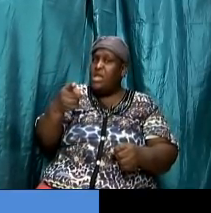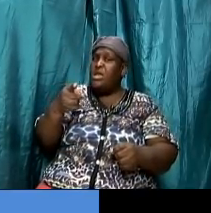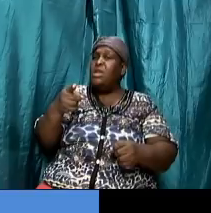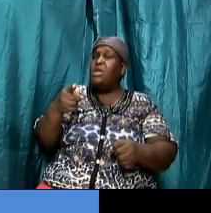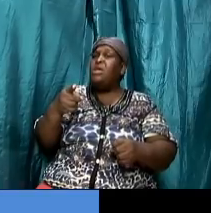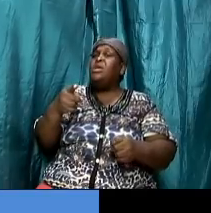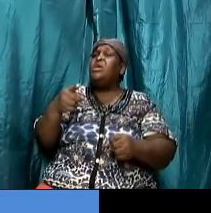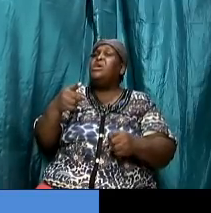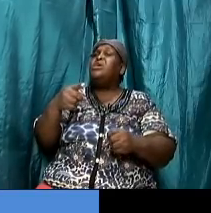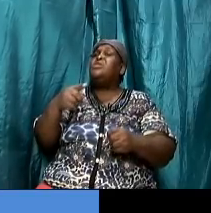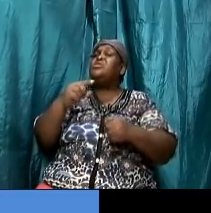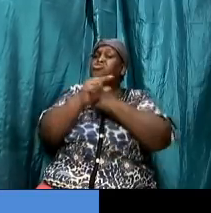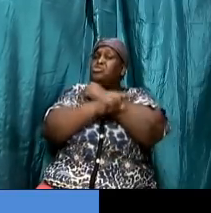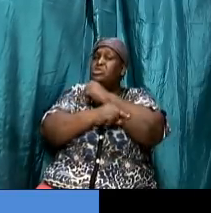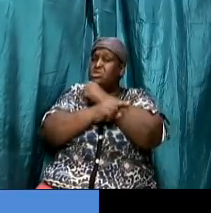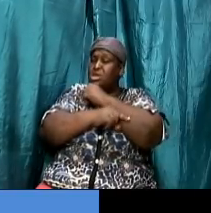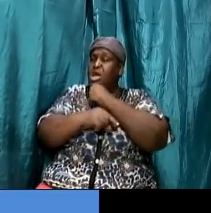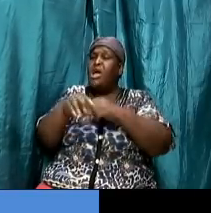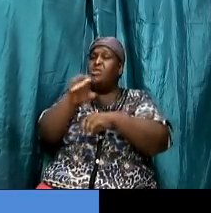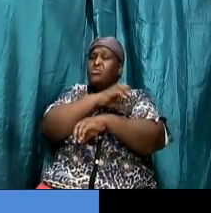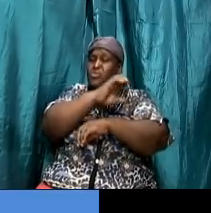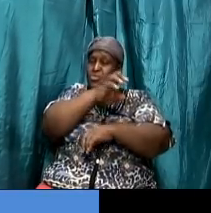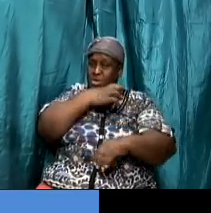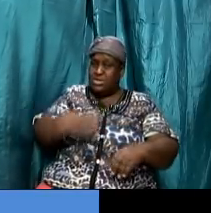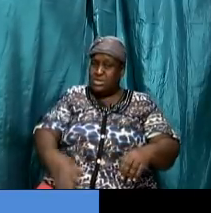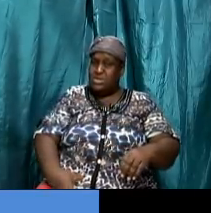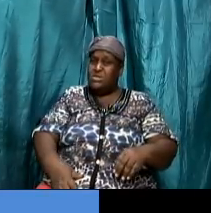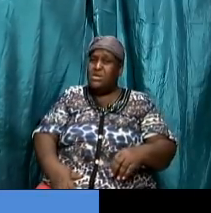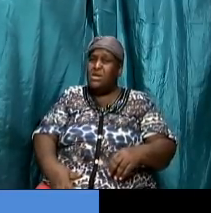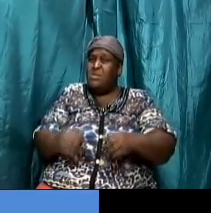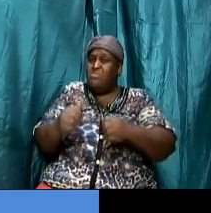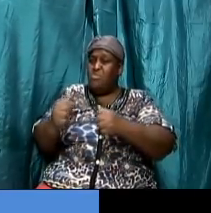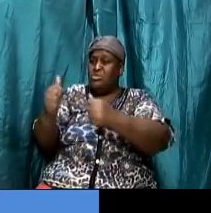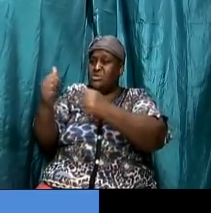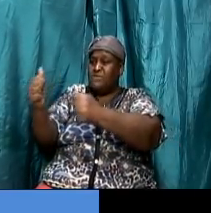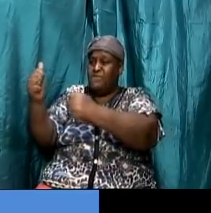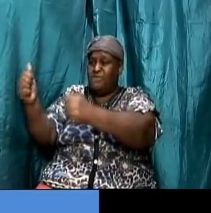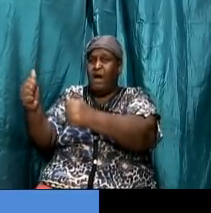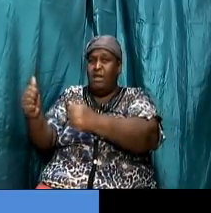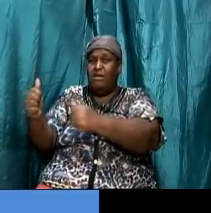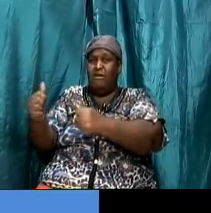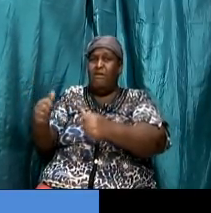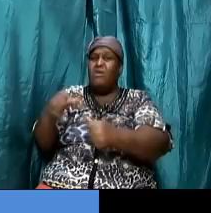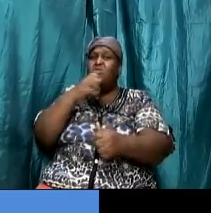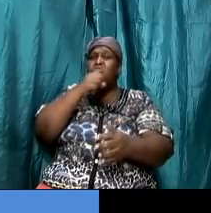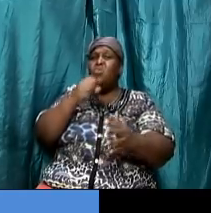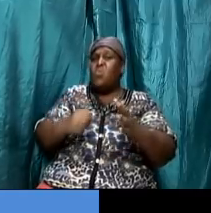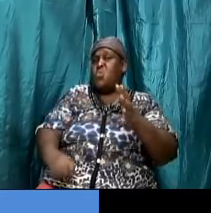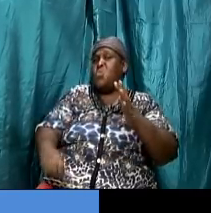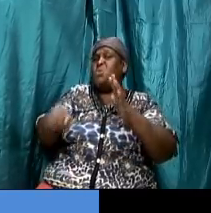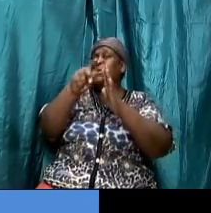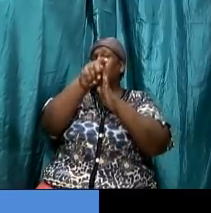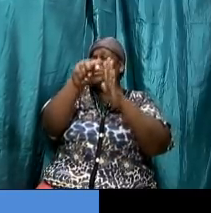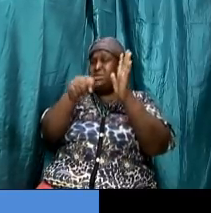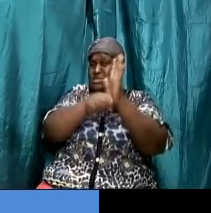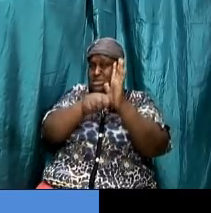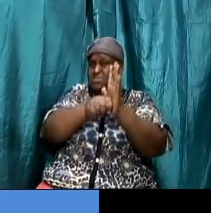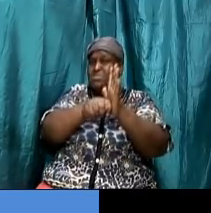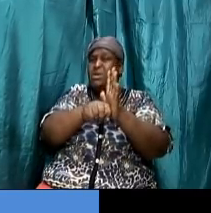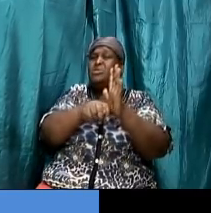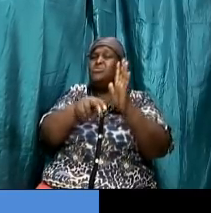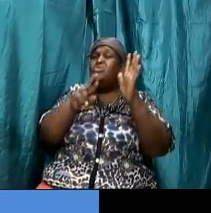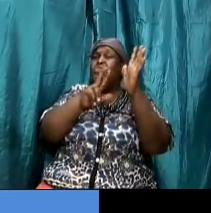that they must follow special rituals and rules and regulations in order to be saved